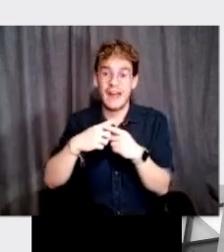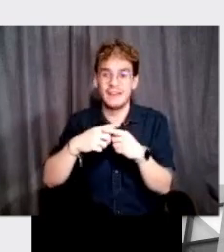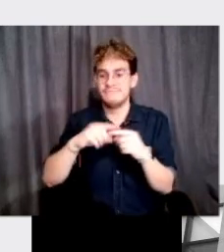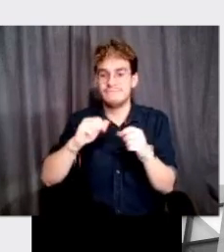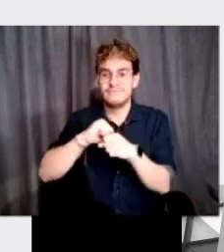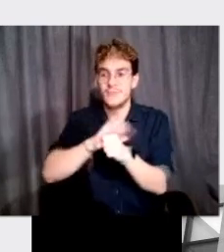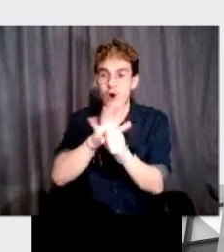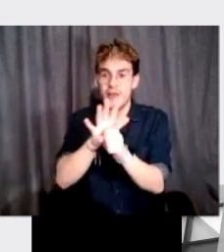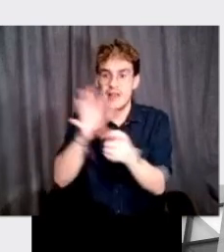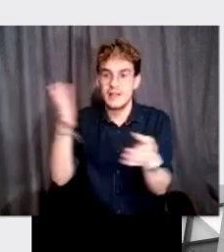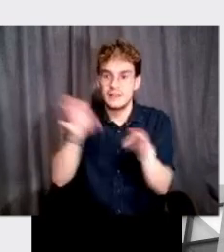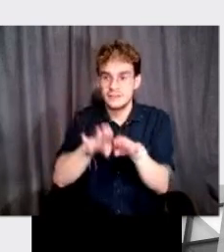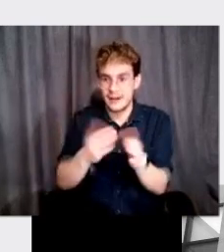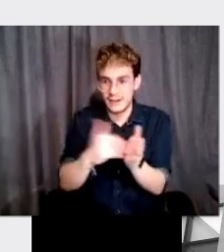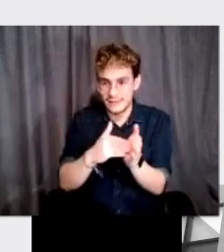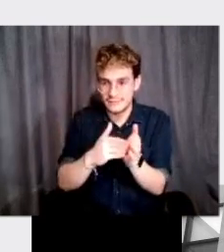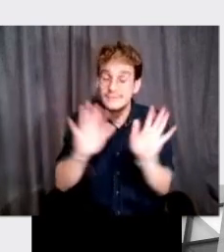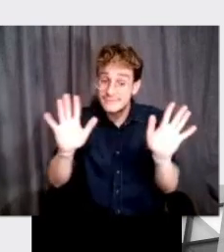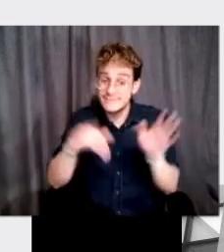again.